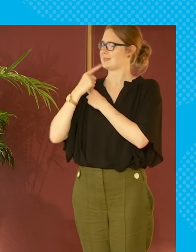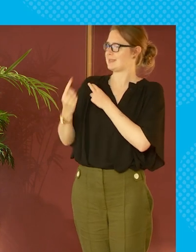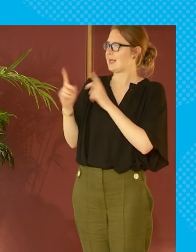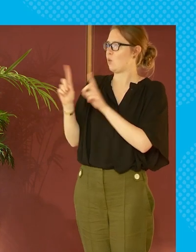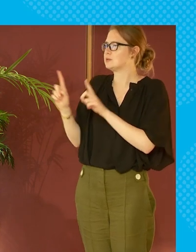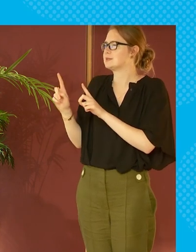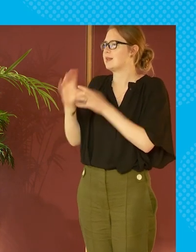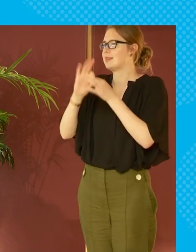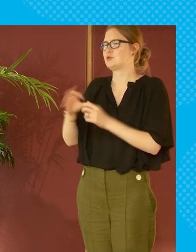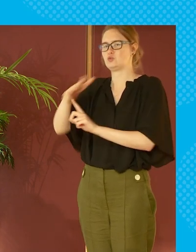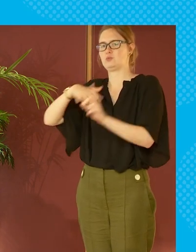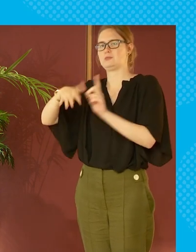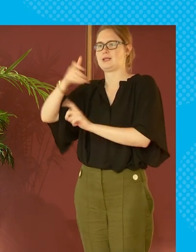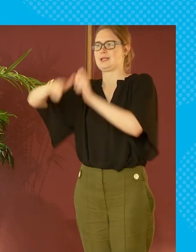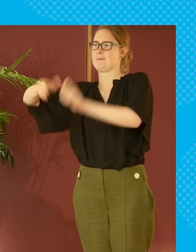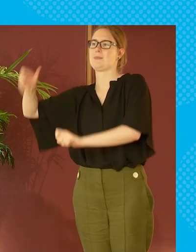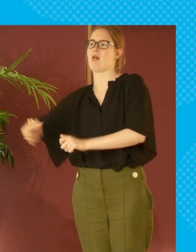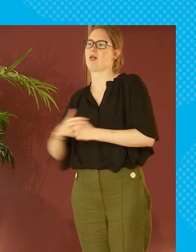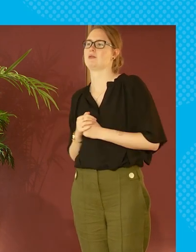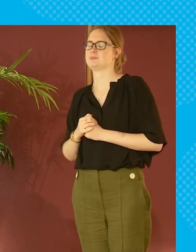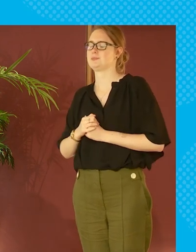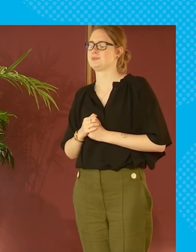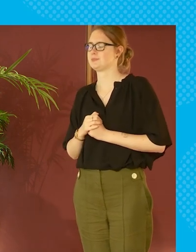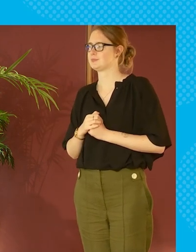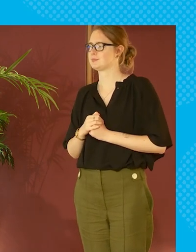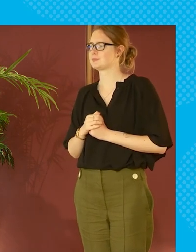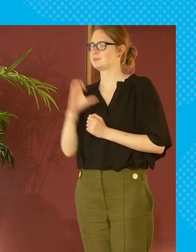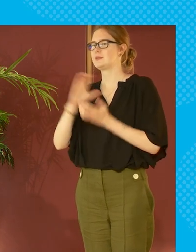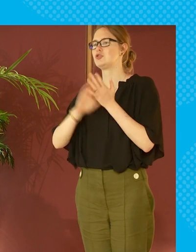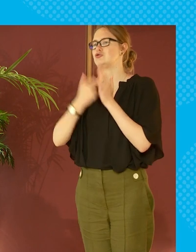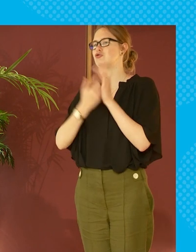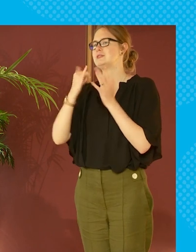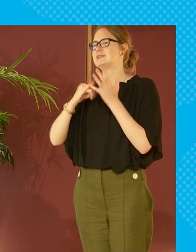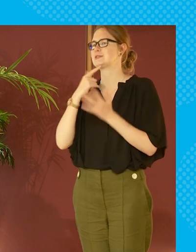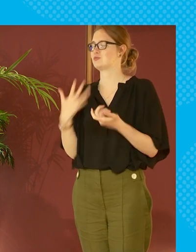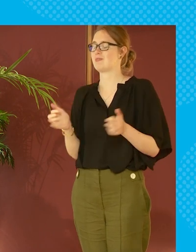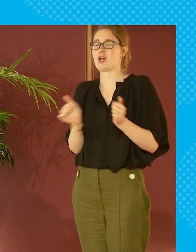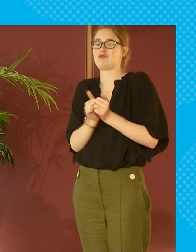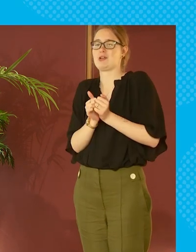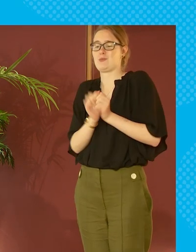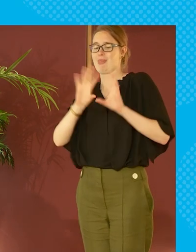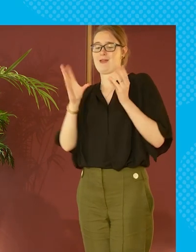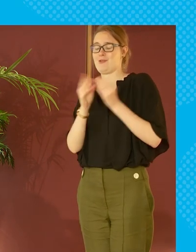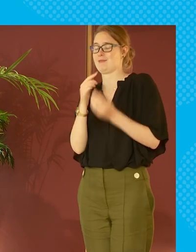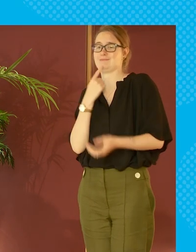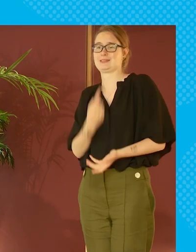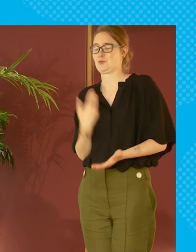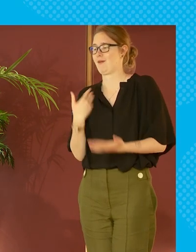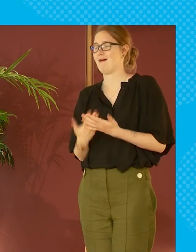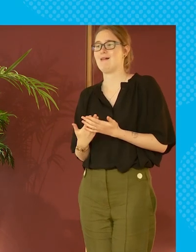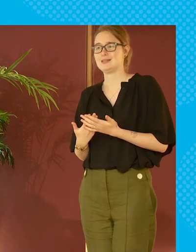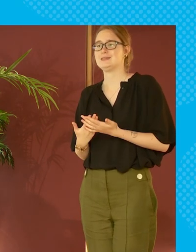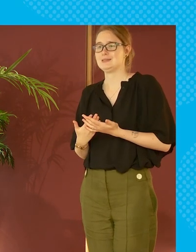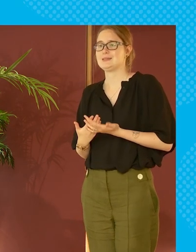are allowed to say about people in society chris did you agree with with everything that's